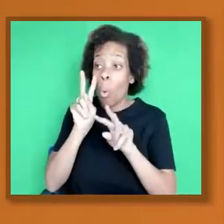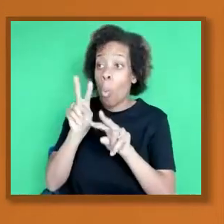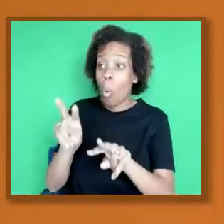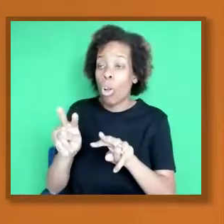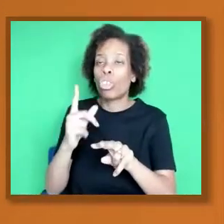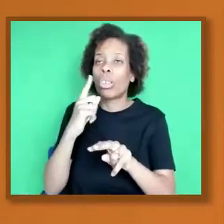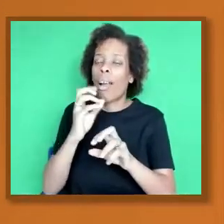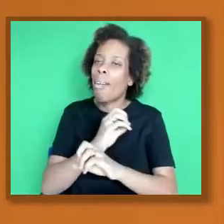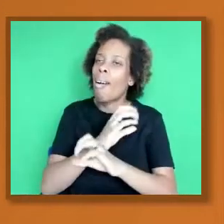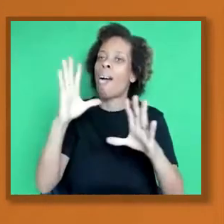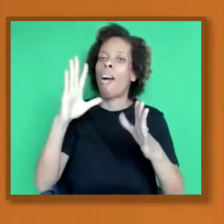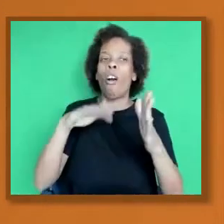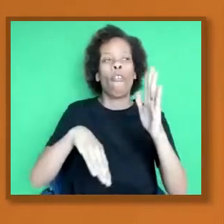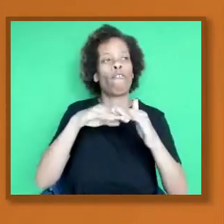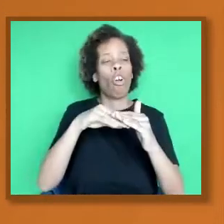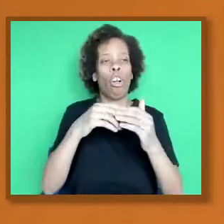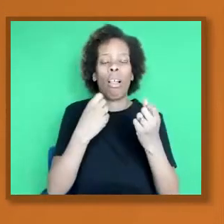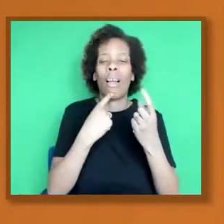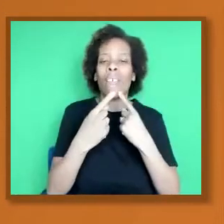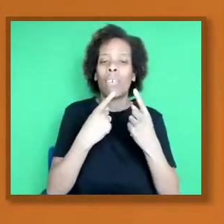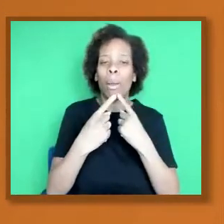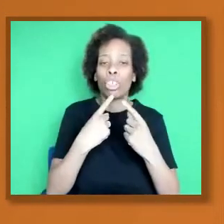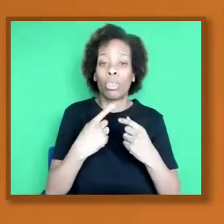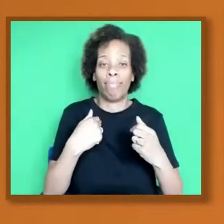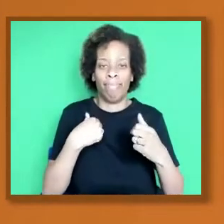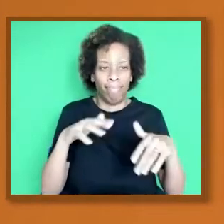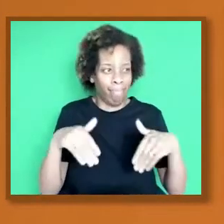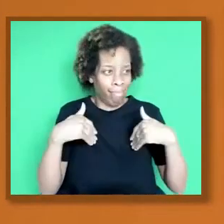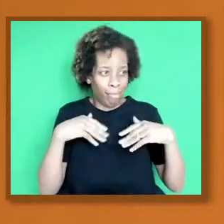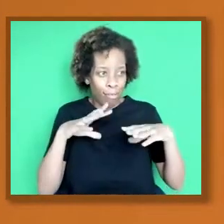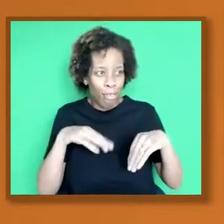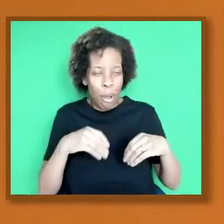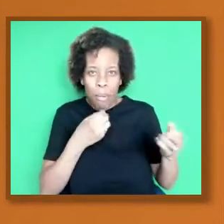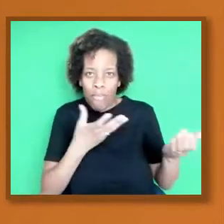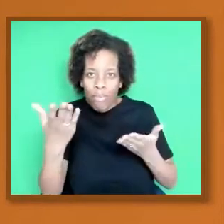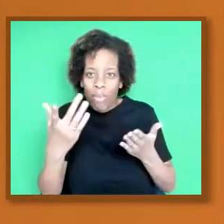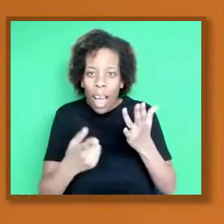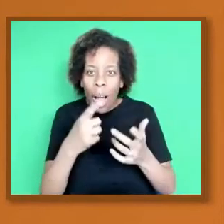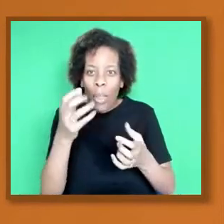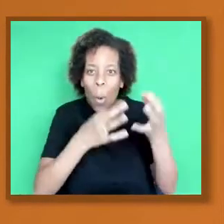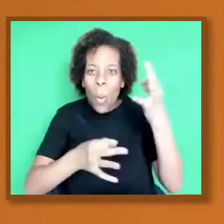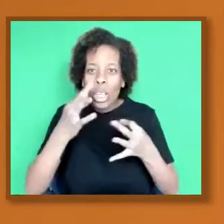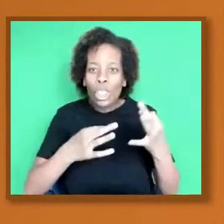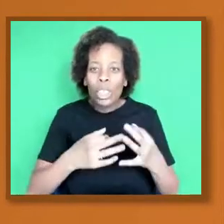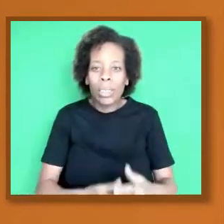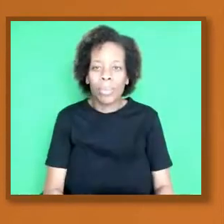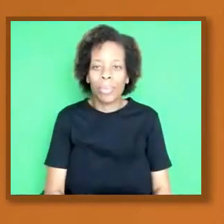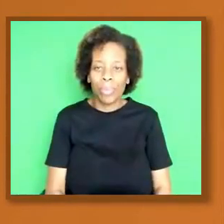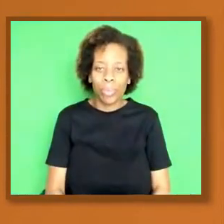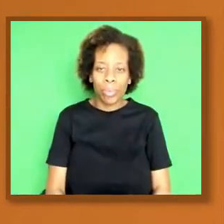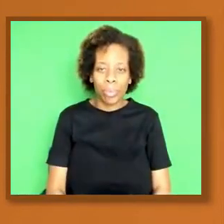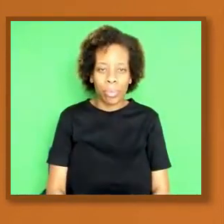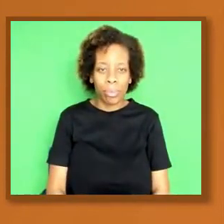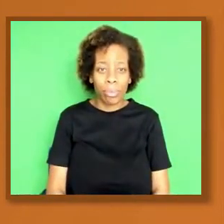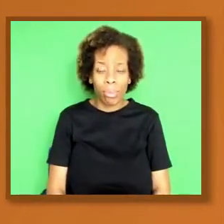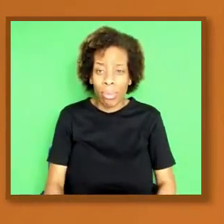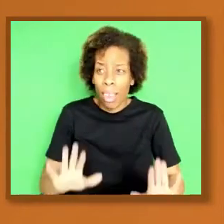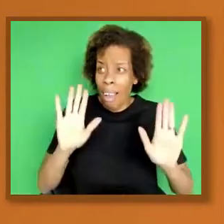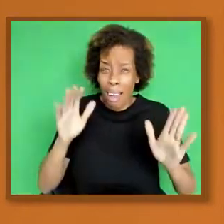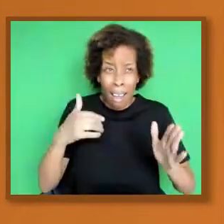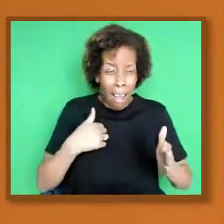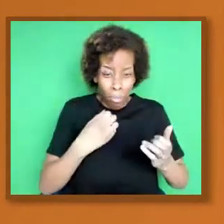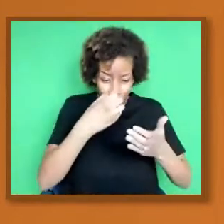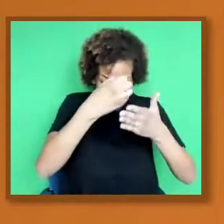allow any more questions. Oh, there are so many questions. It's like I'm trying to... I'm having to